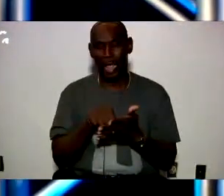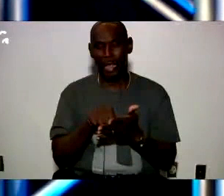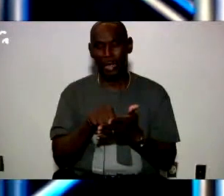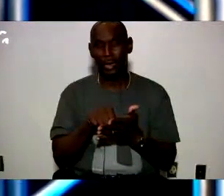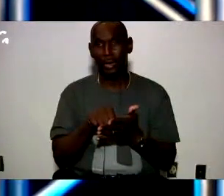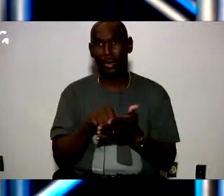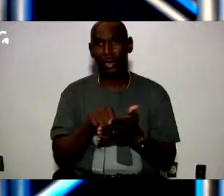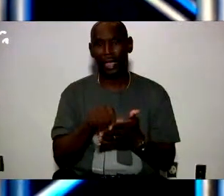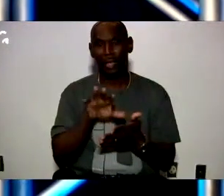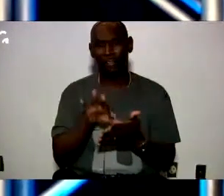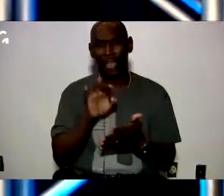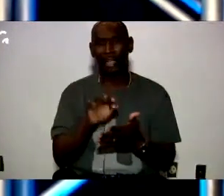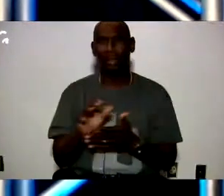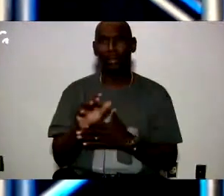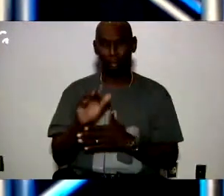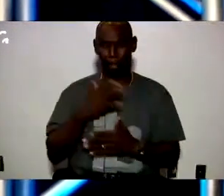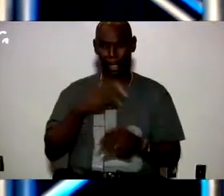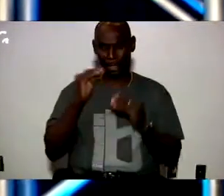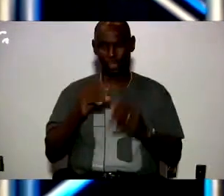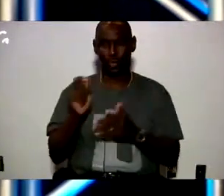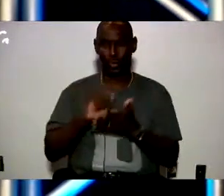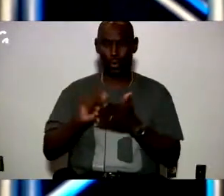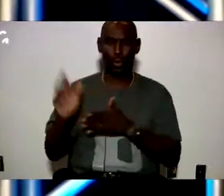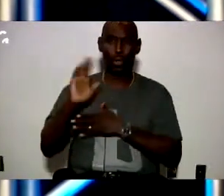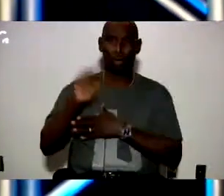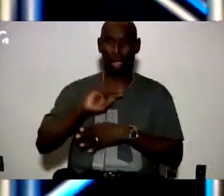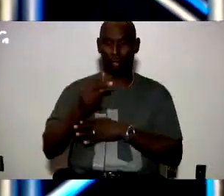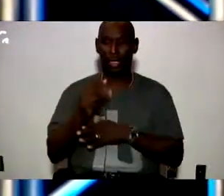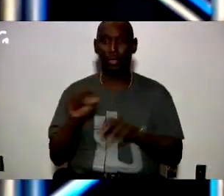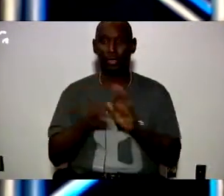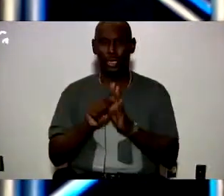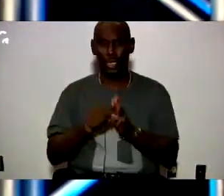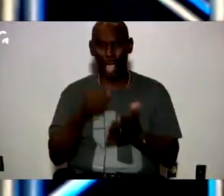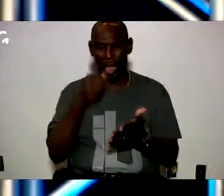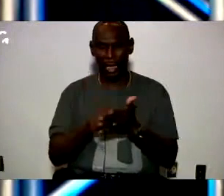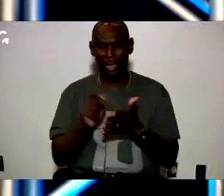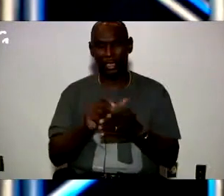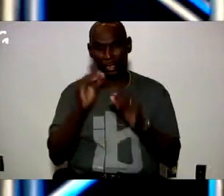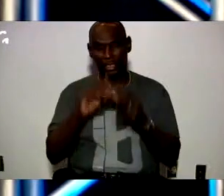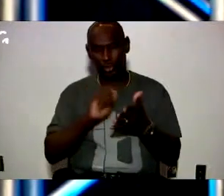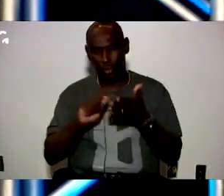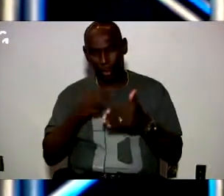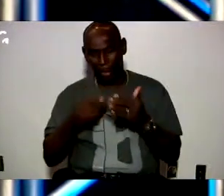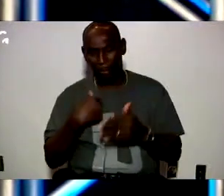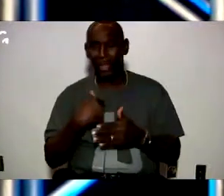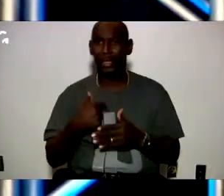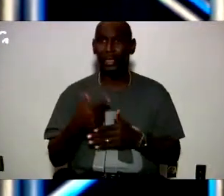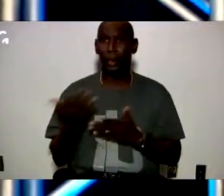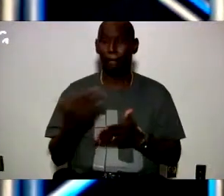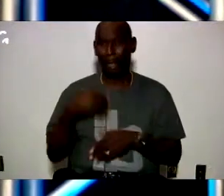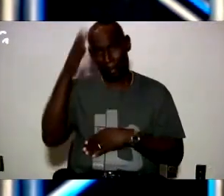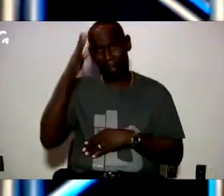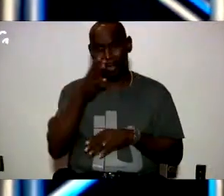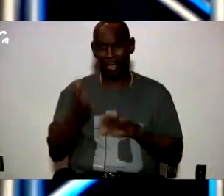second grade. And this was an actual letter where this teacher wrote about me to my dad. My parents have passed away.